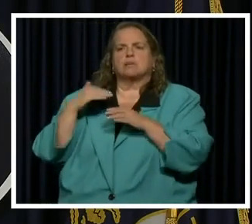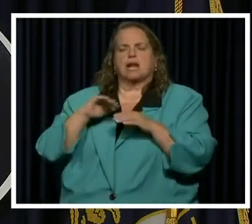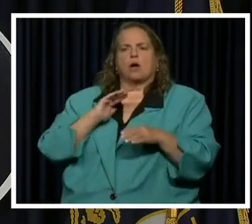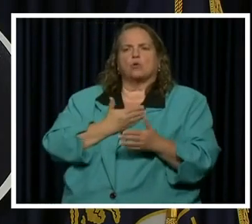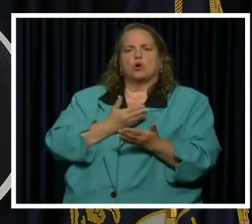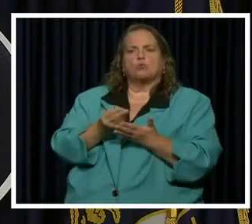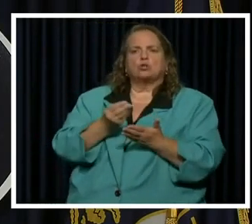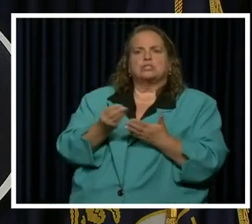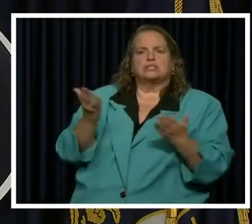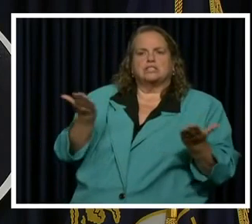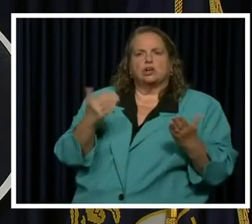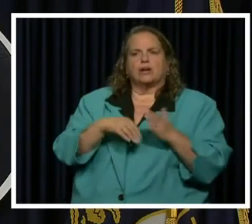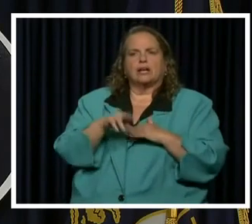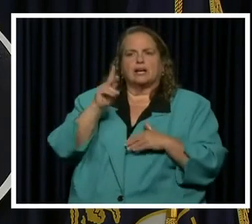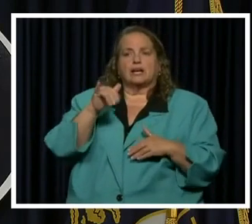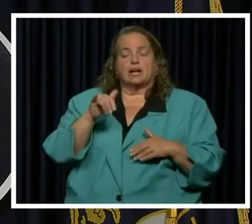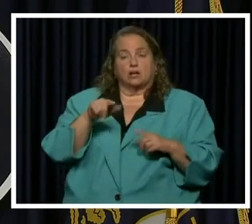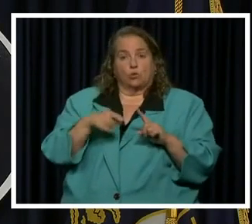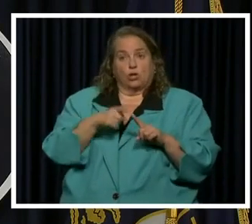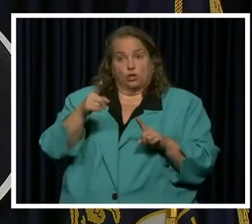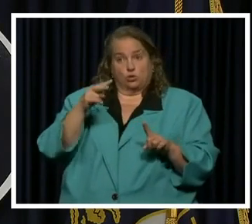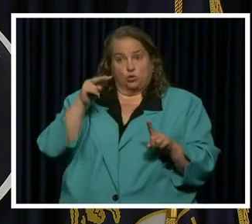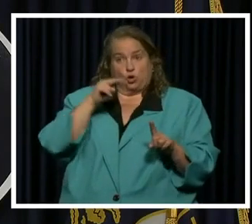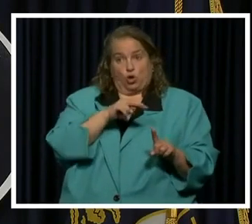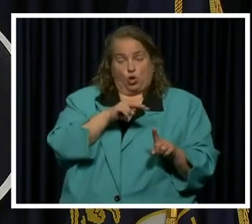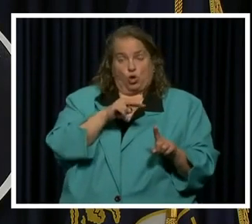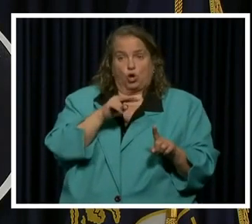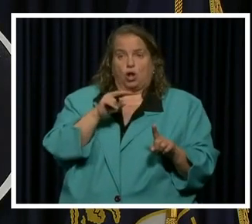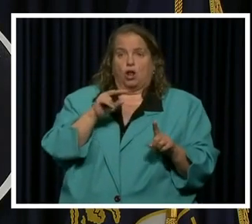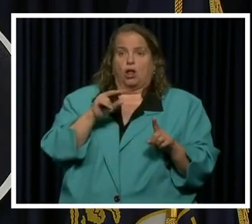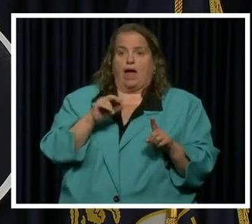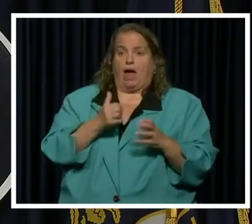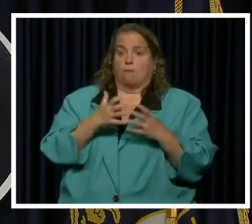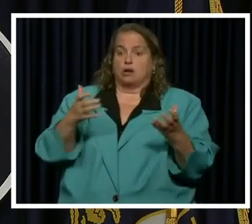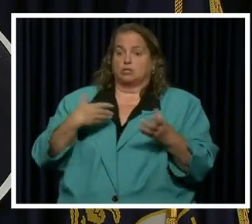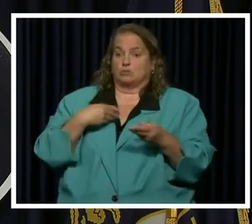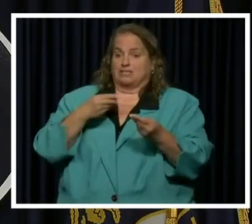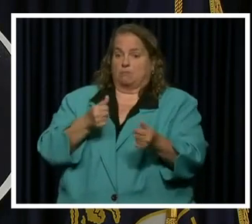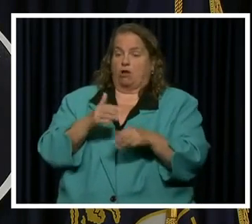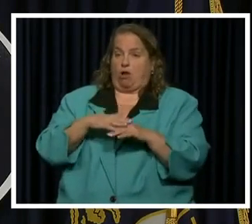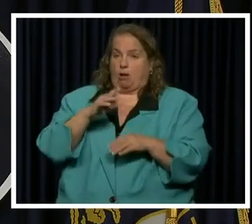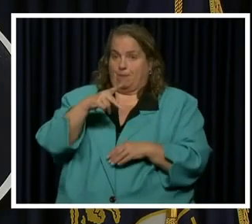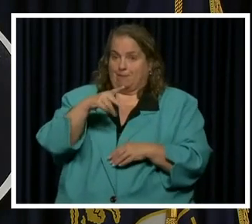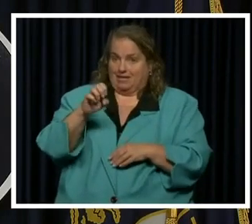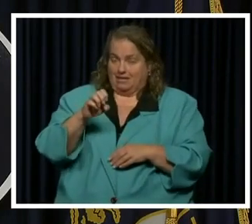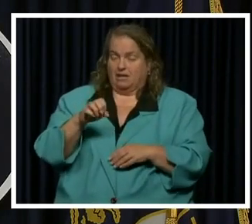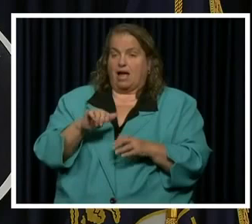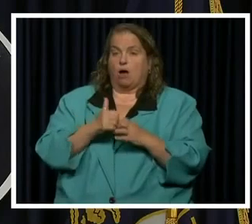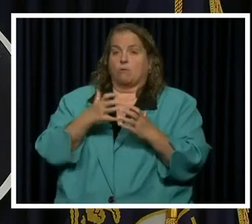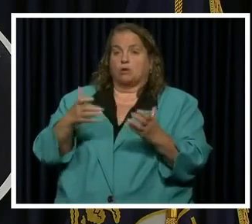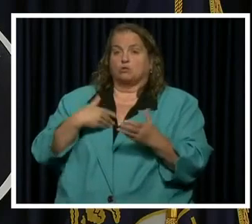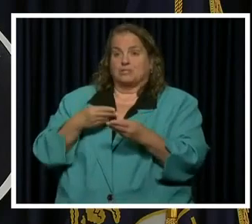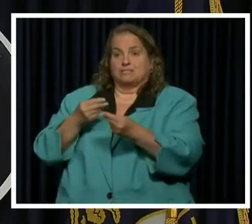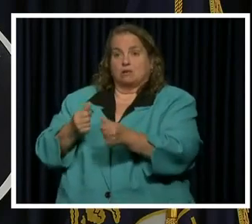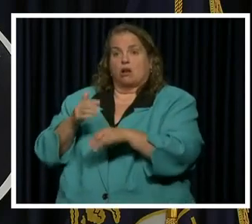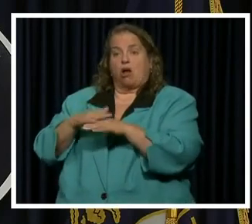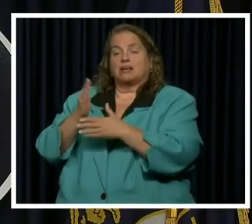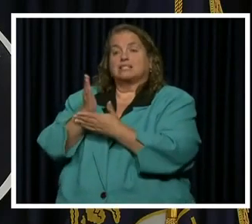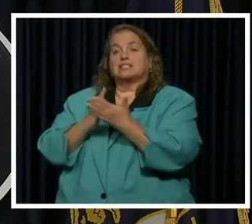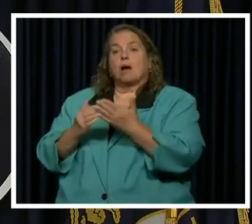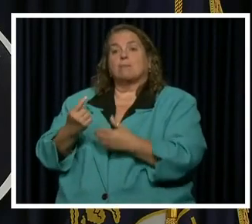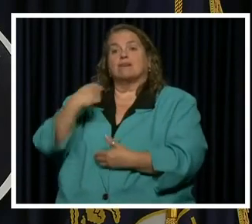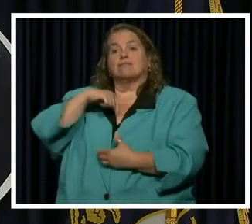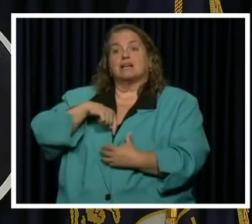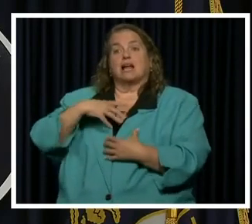here in Kentucky. When you look at the amount we spent on PPE, the amount we spent on some ventilators,